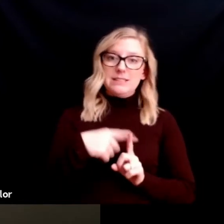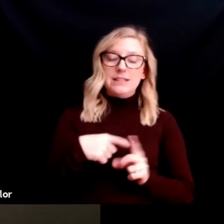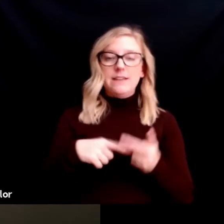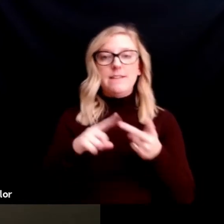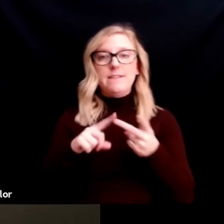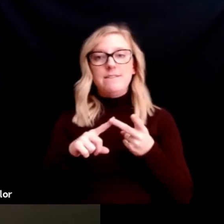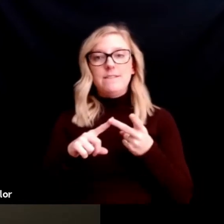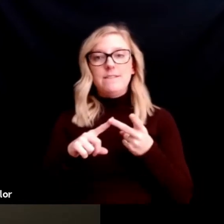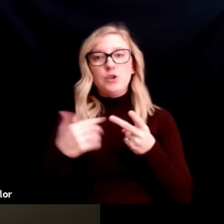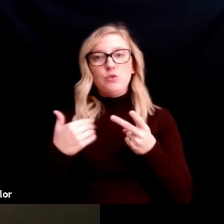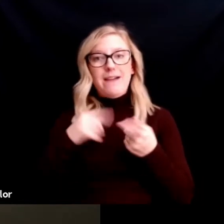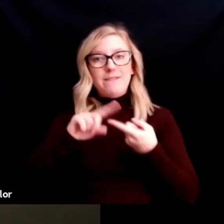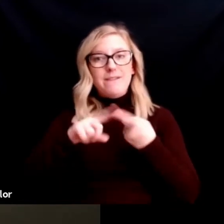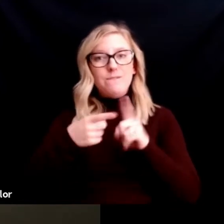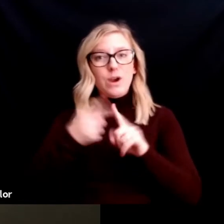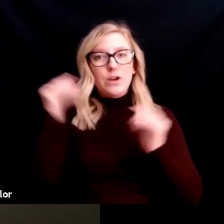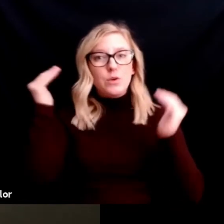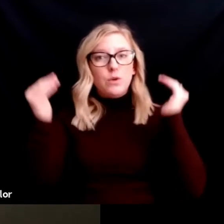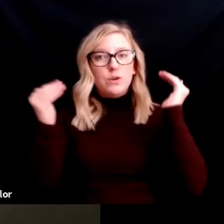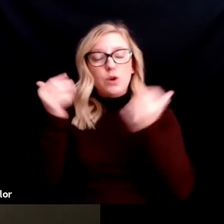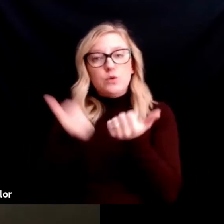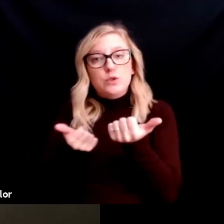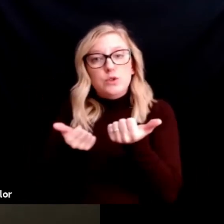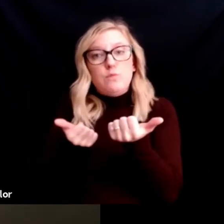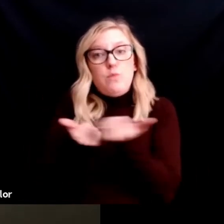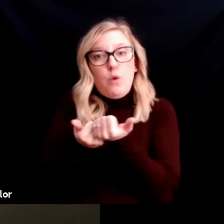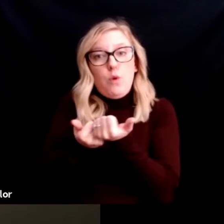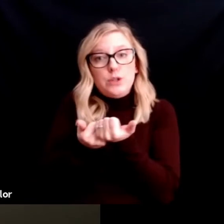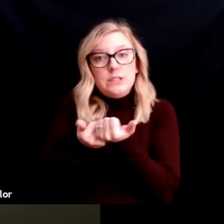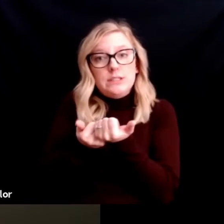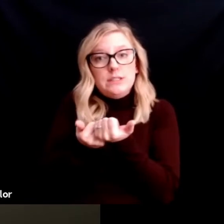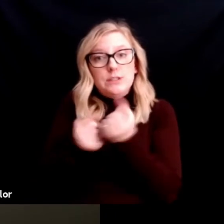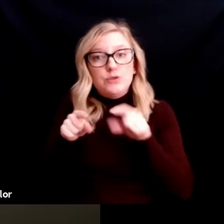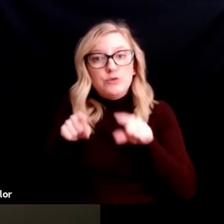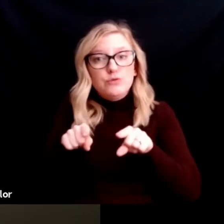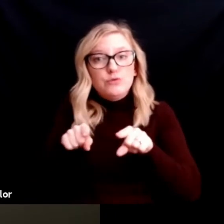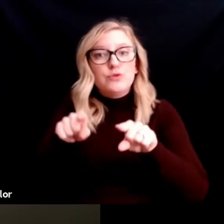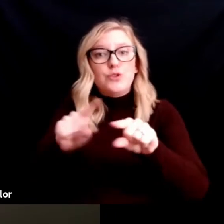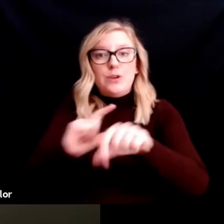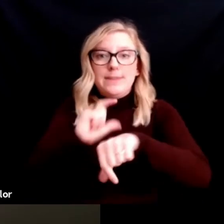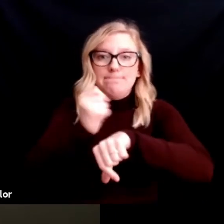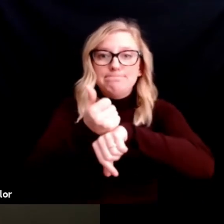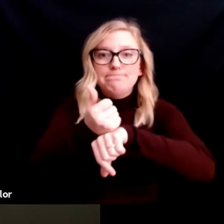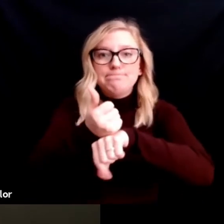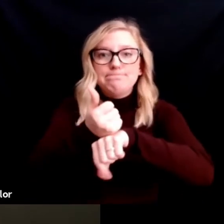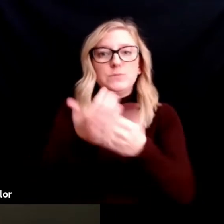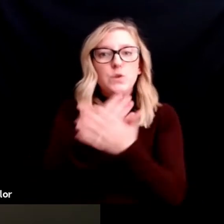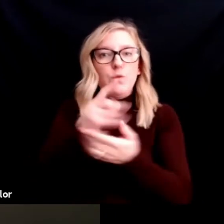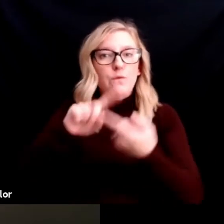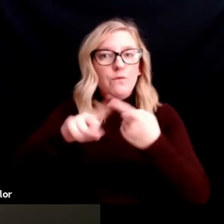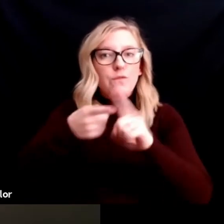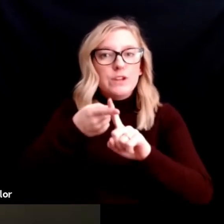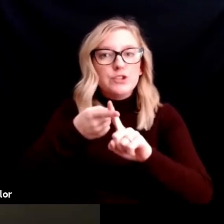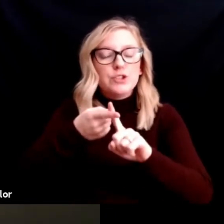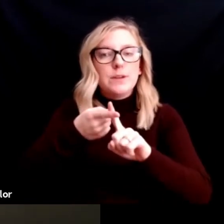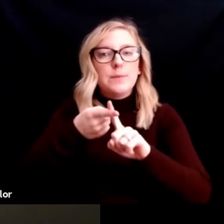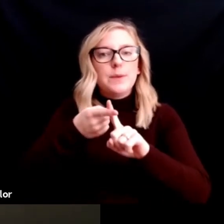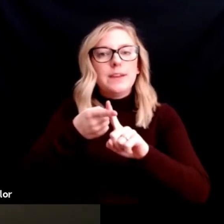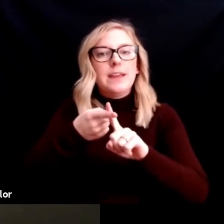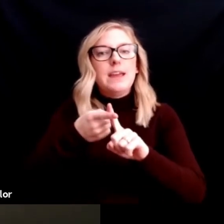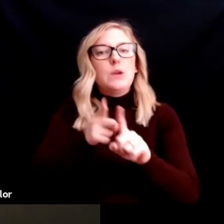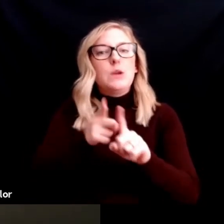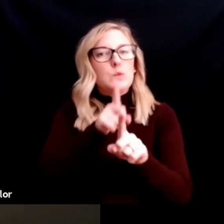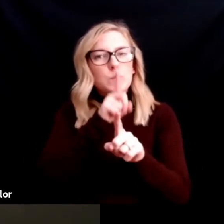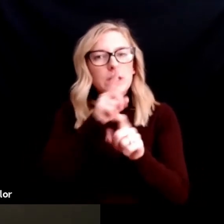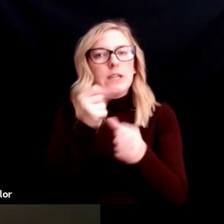you? Things like that. So, creating some goals and action steps and keeping that safety and